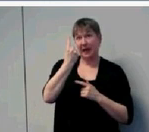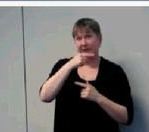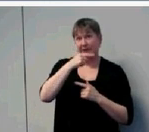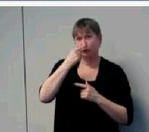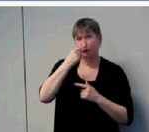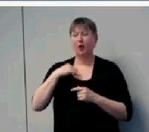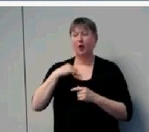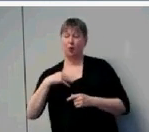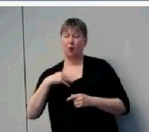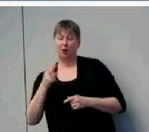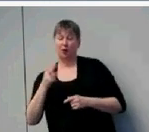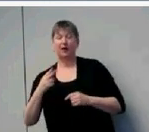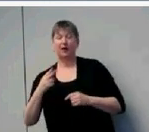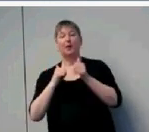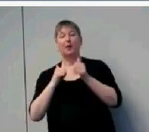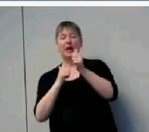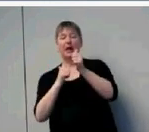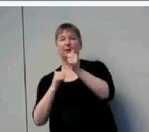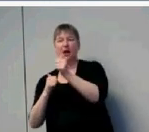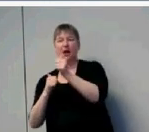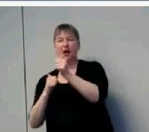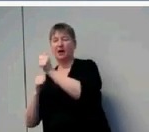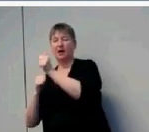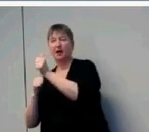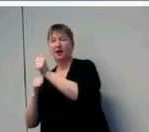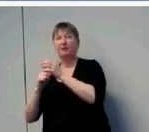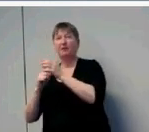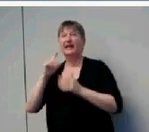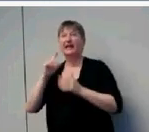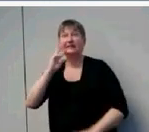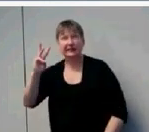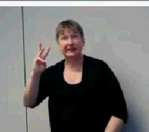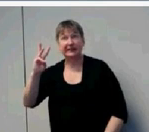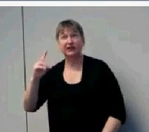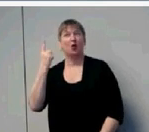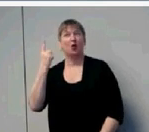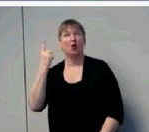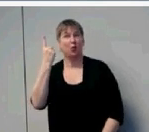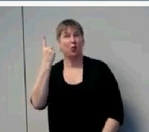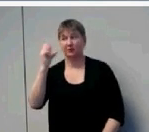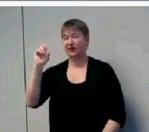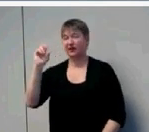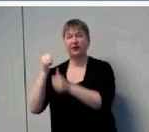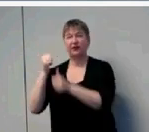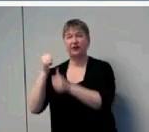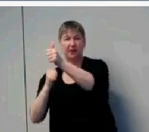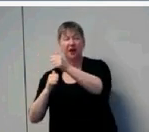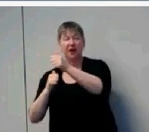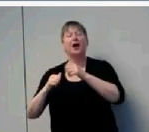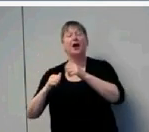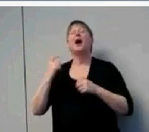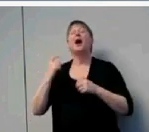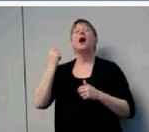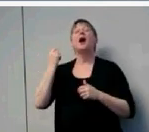Now, you might argue with me, but look, they're falling within the average range, and some kids are doing quite well.